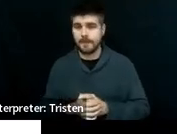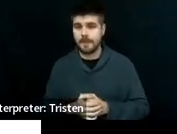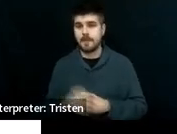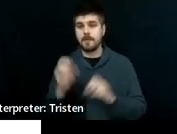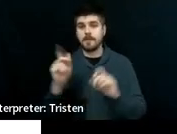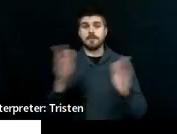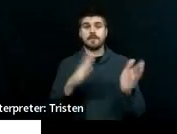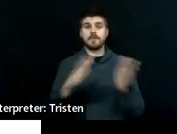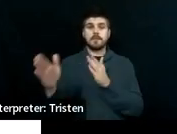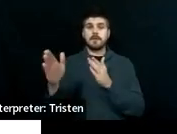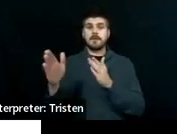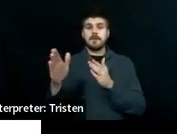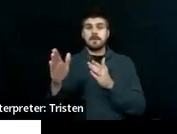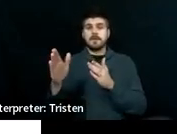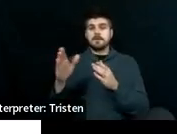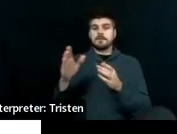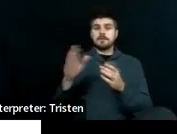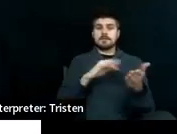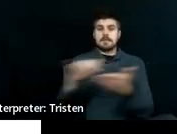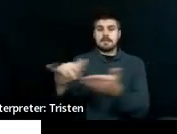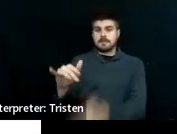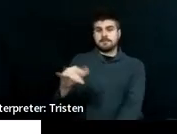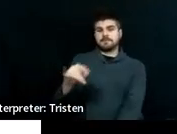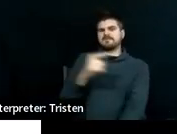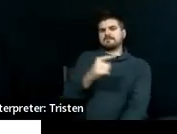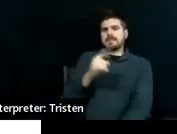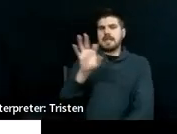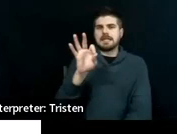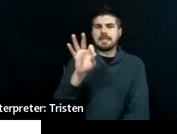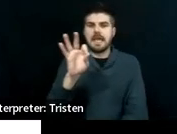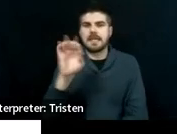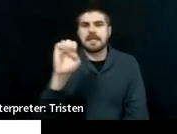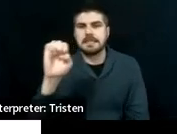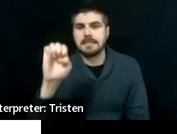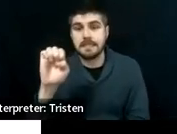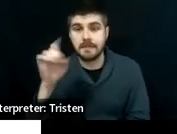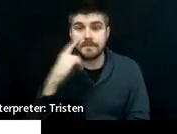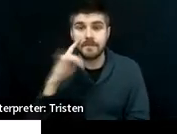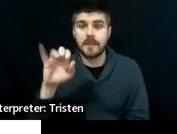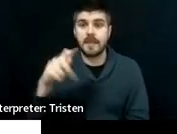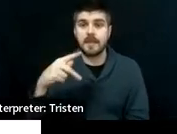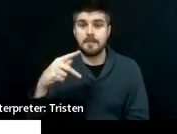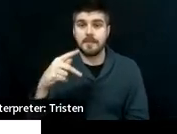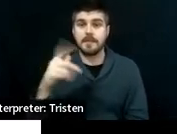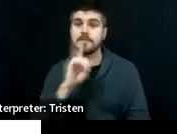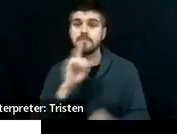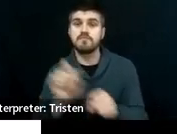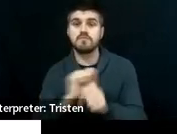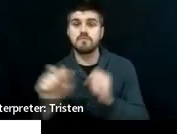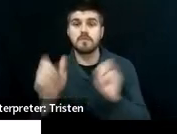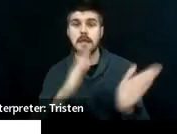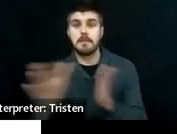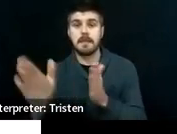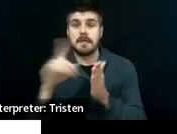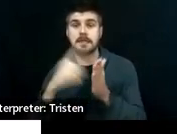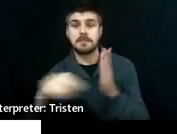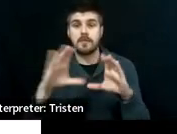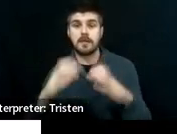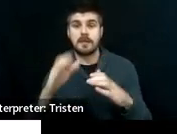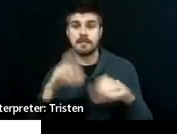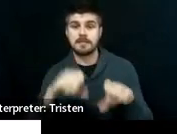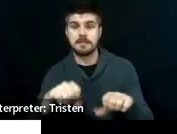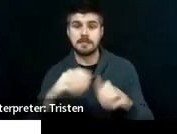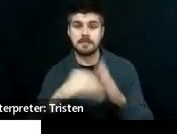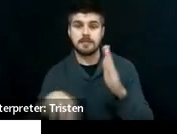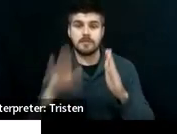this is where in 9E of the IEP, you actually plan out what classes the student